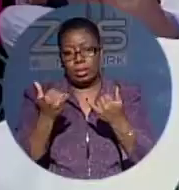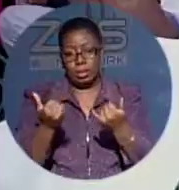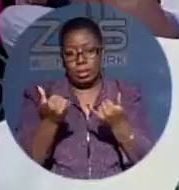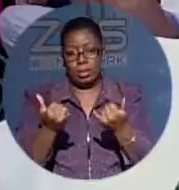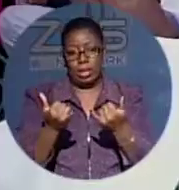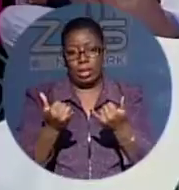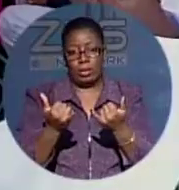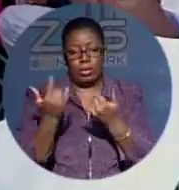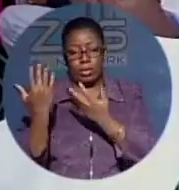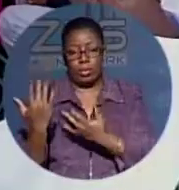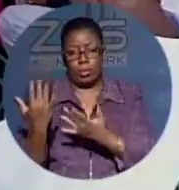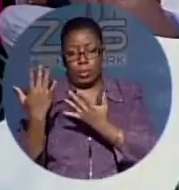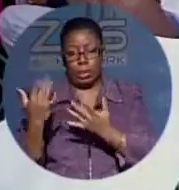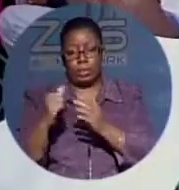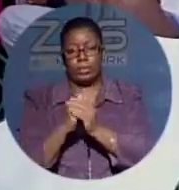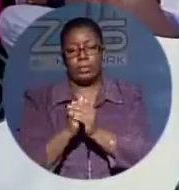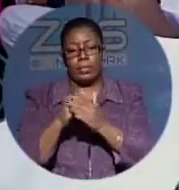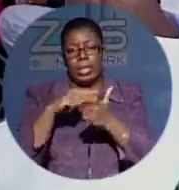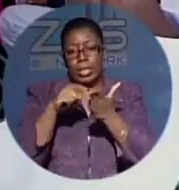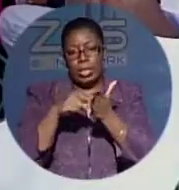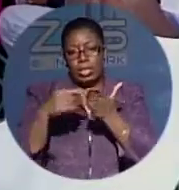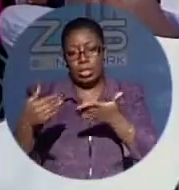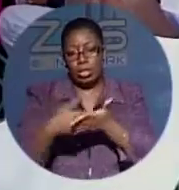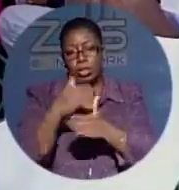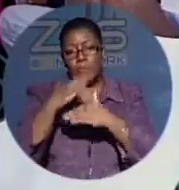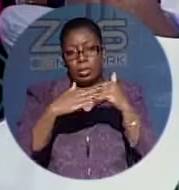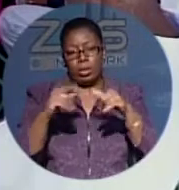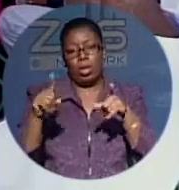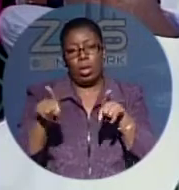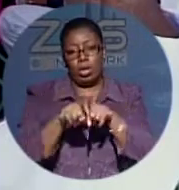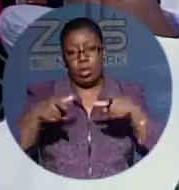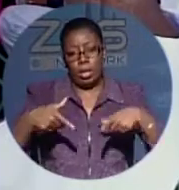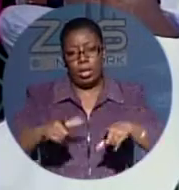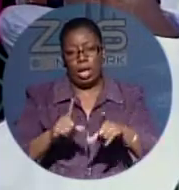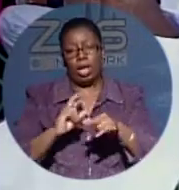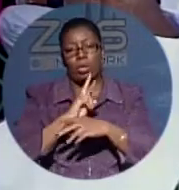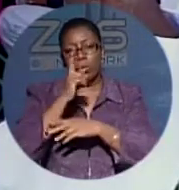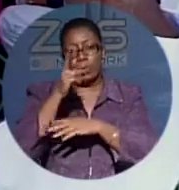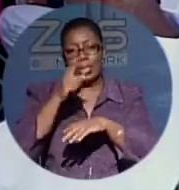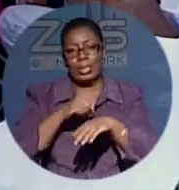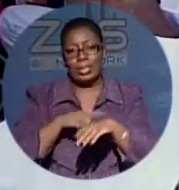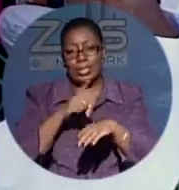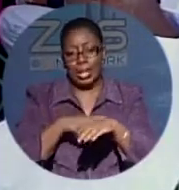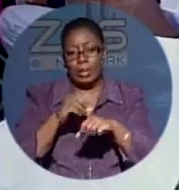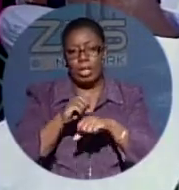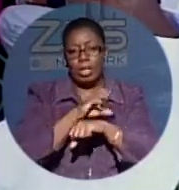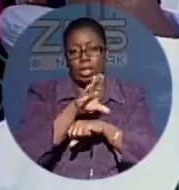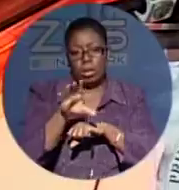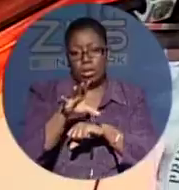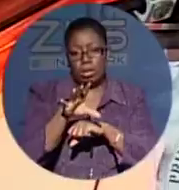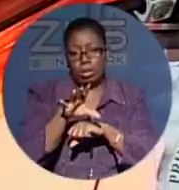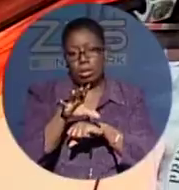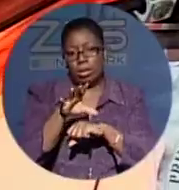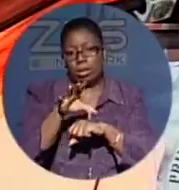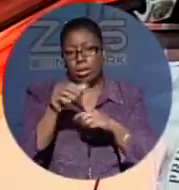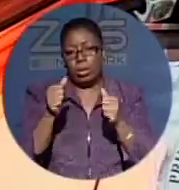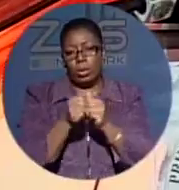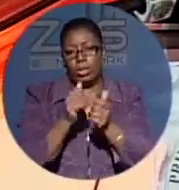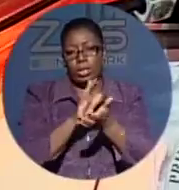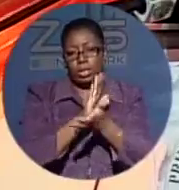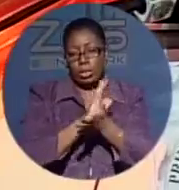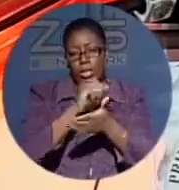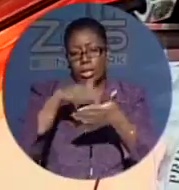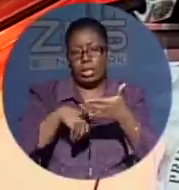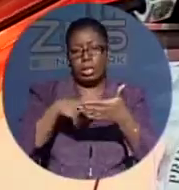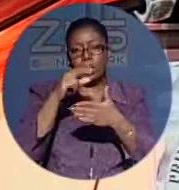This new facility will also allow real-time consultation between institutions in the